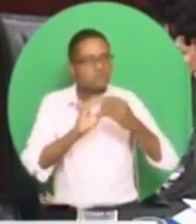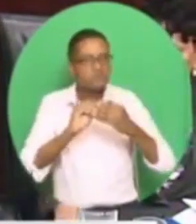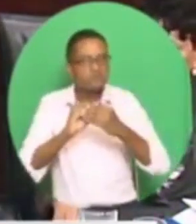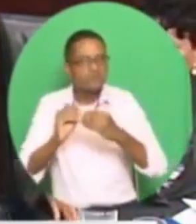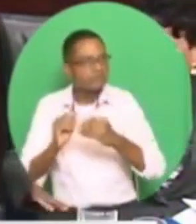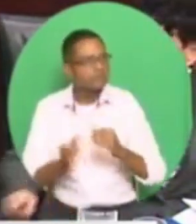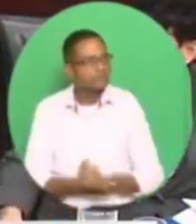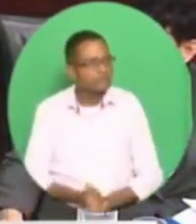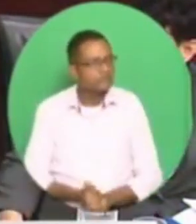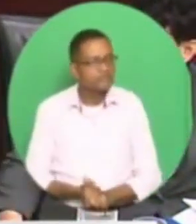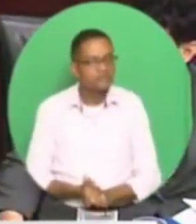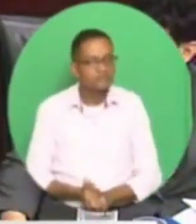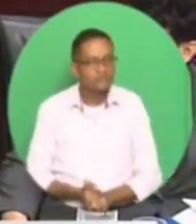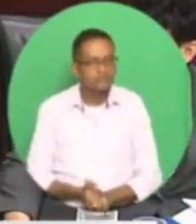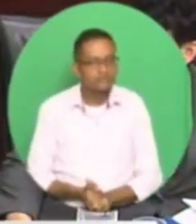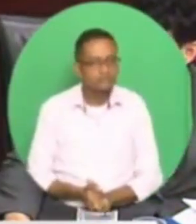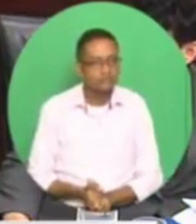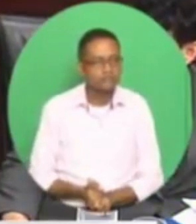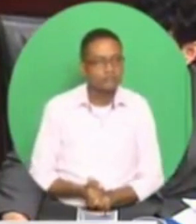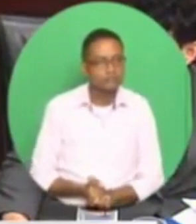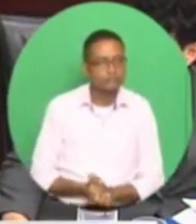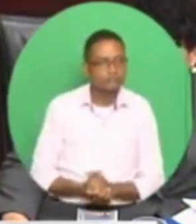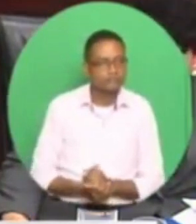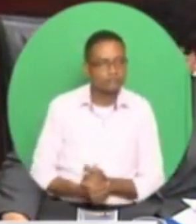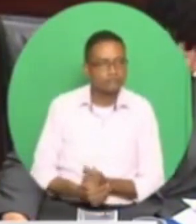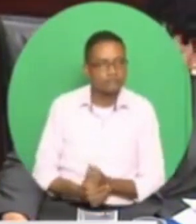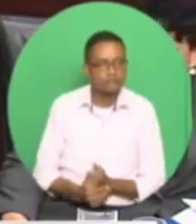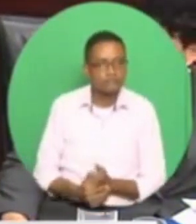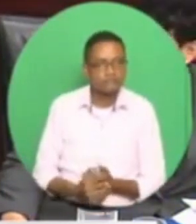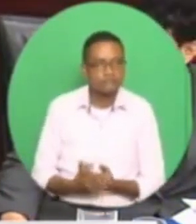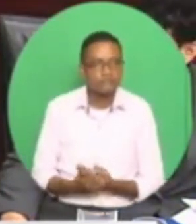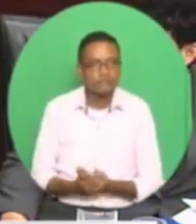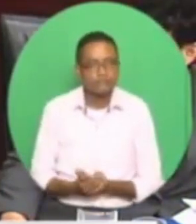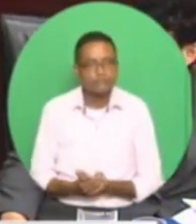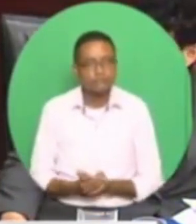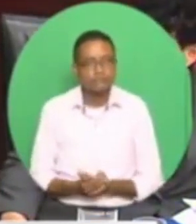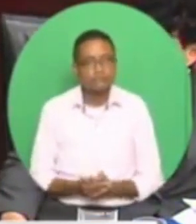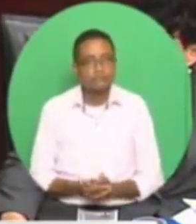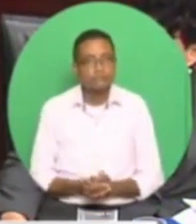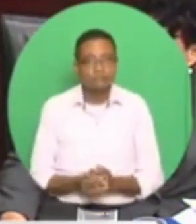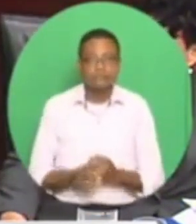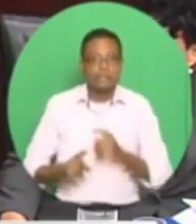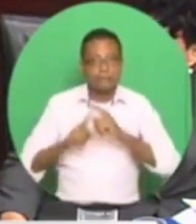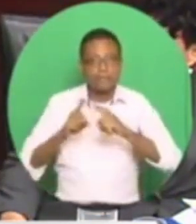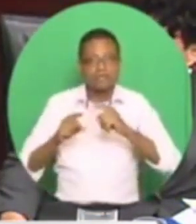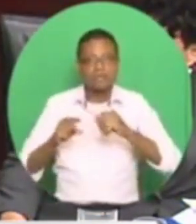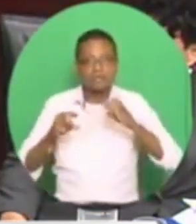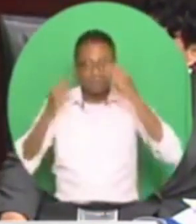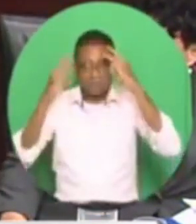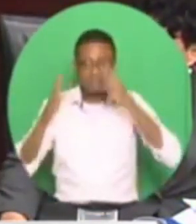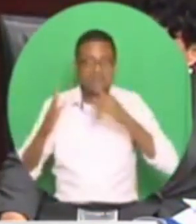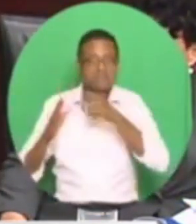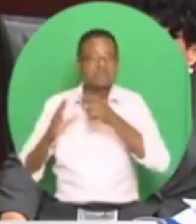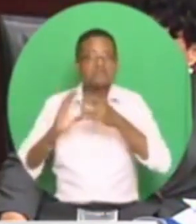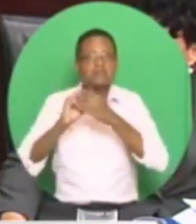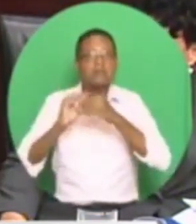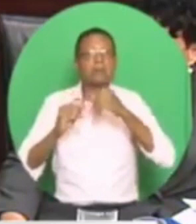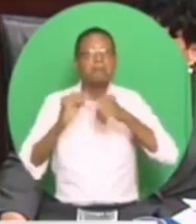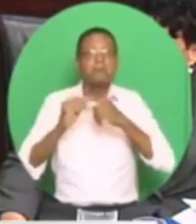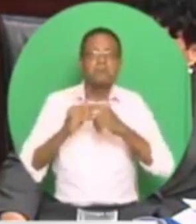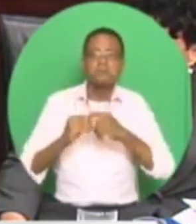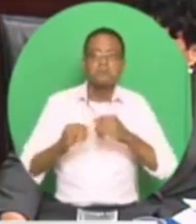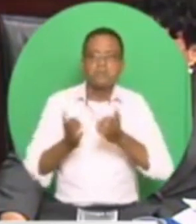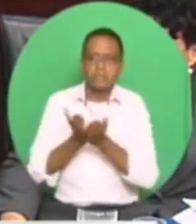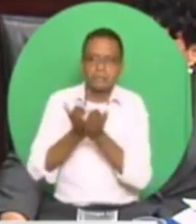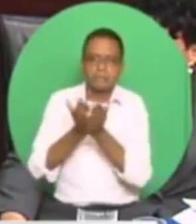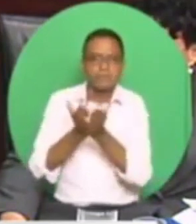He announced it. He didn't wait for us to tell him that. He did it himself, Madam Speaker. And Madam Speaker, just want to update the